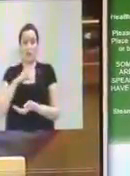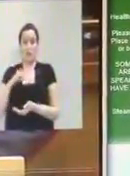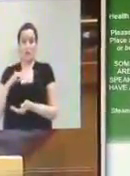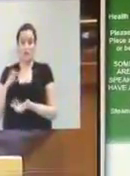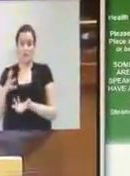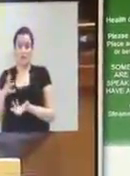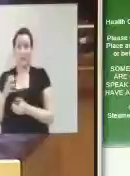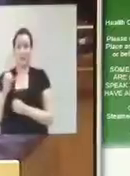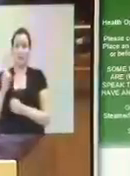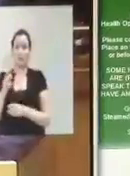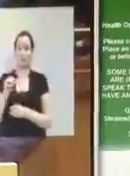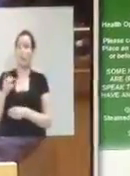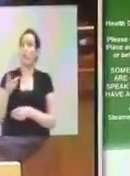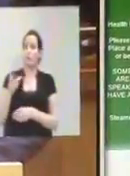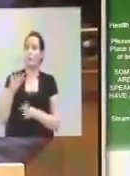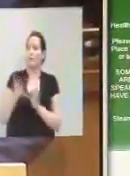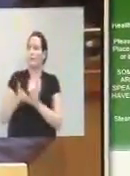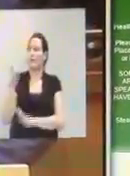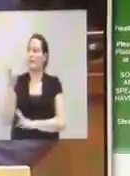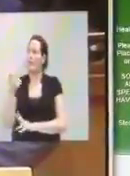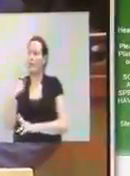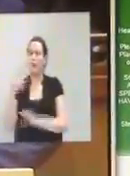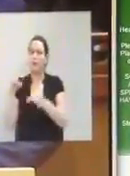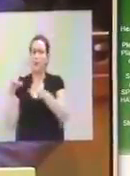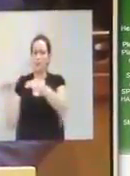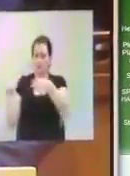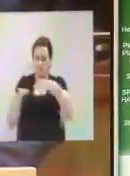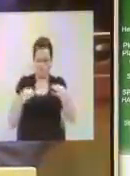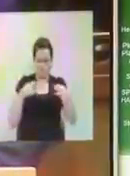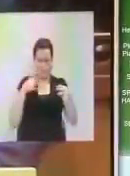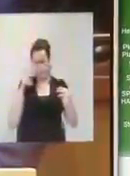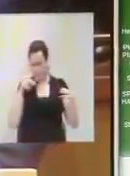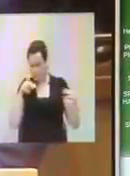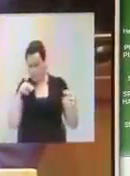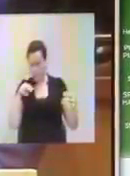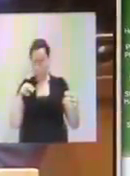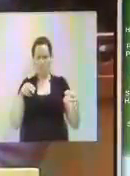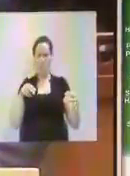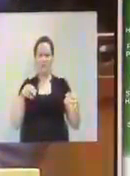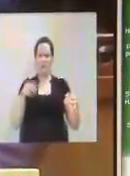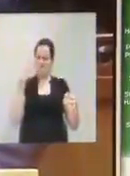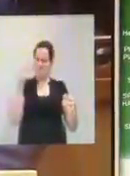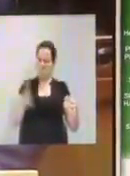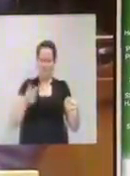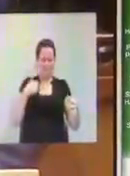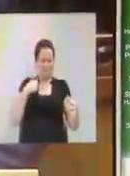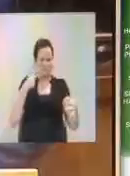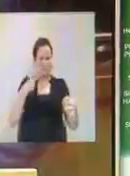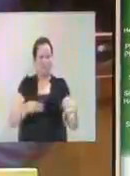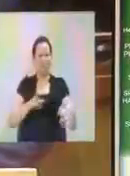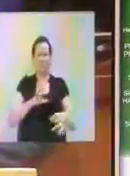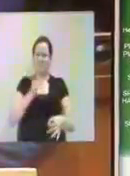file and it took me only a few minutes to discover that this plan is a rip-off of the consumer.